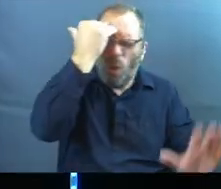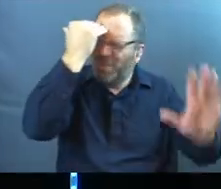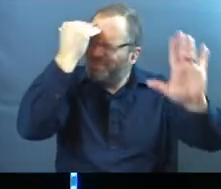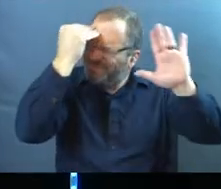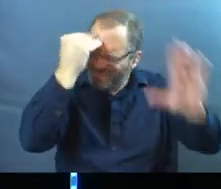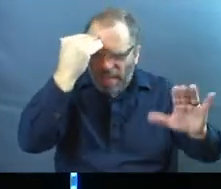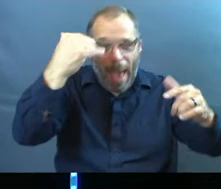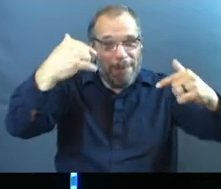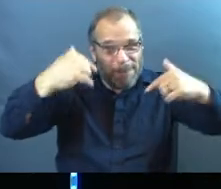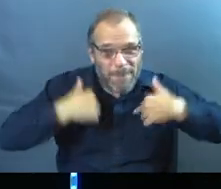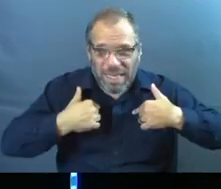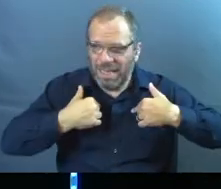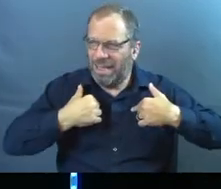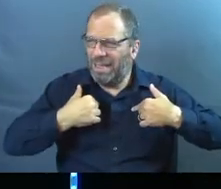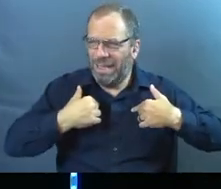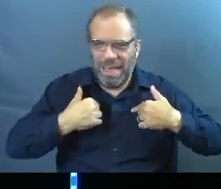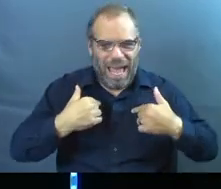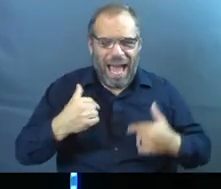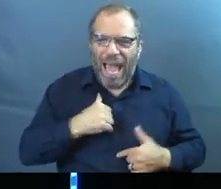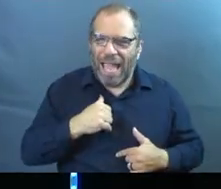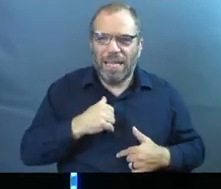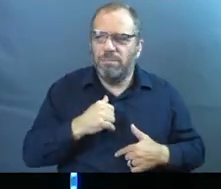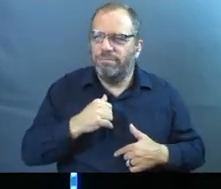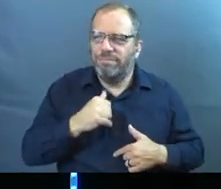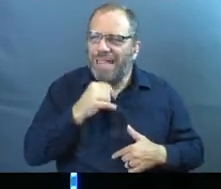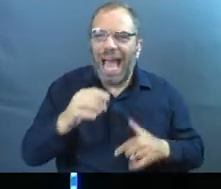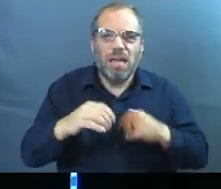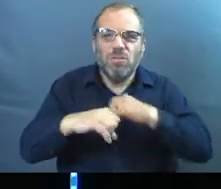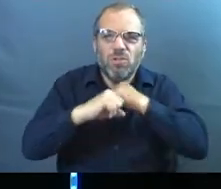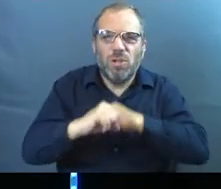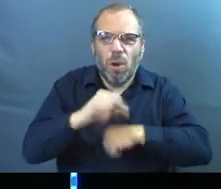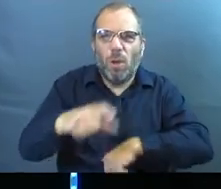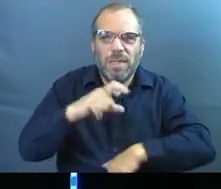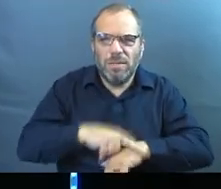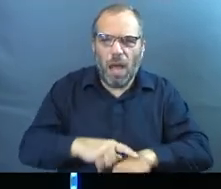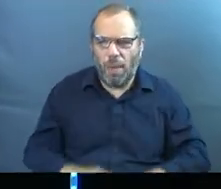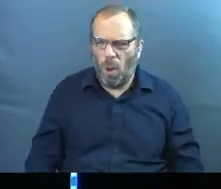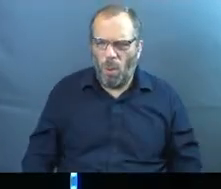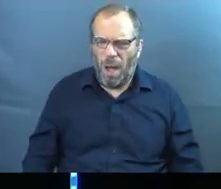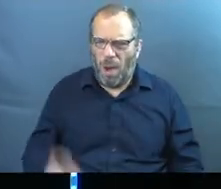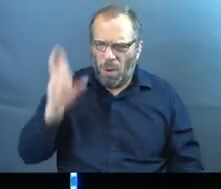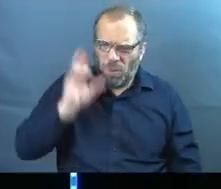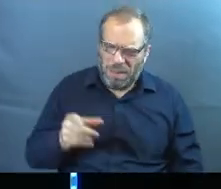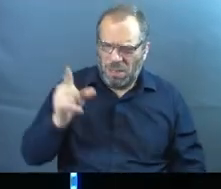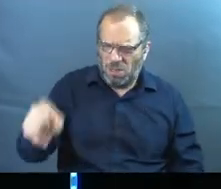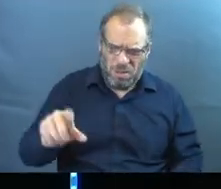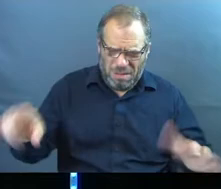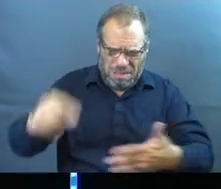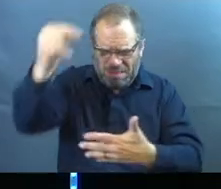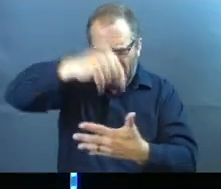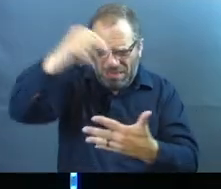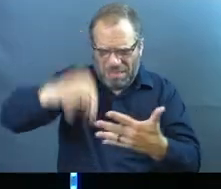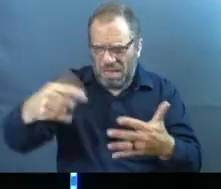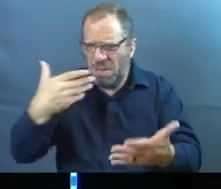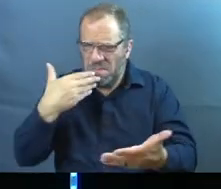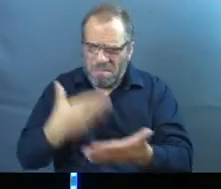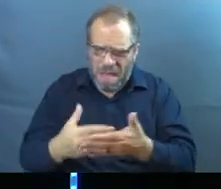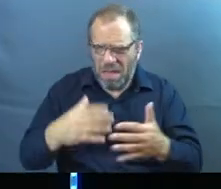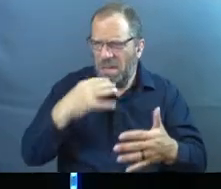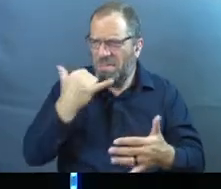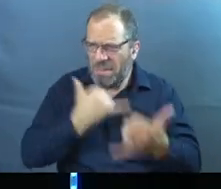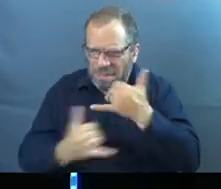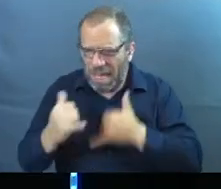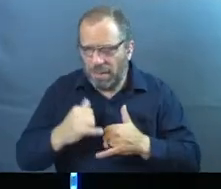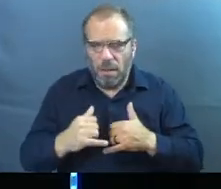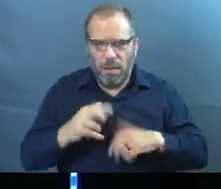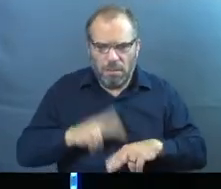I'm one of those people. Insecurity is a battle. For people to come in and go, hey, this, this, this, you're this, you're that. You didn't do this well enough. Or just